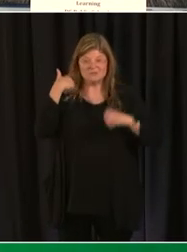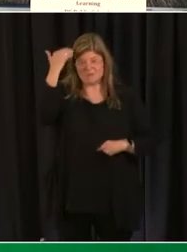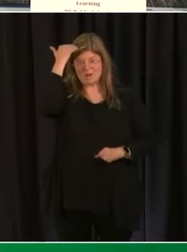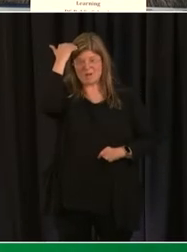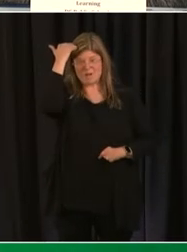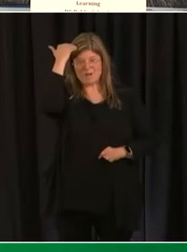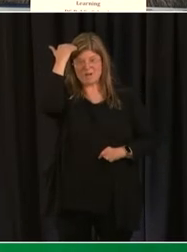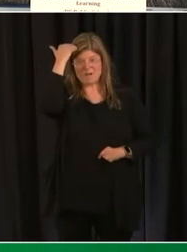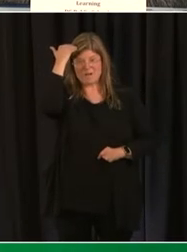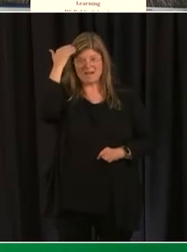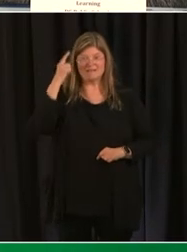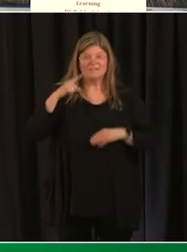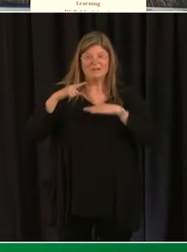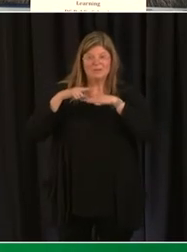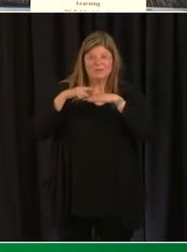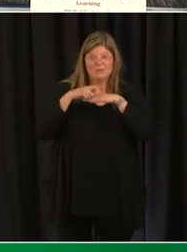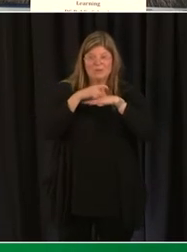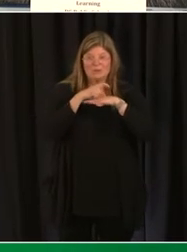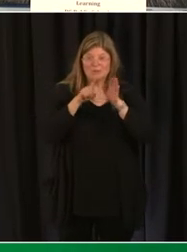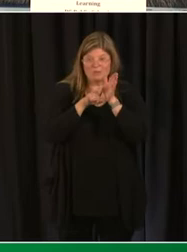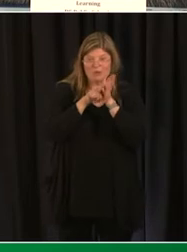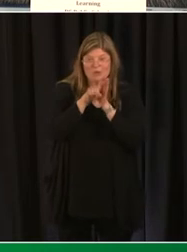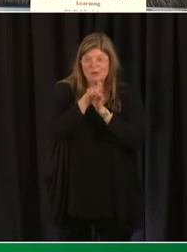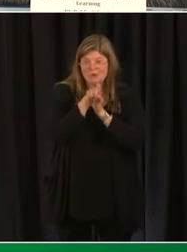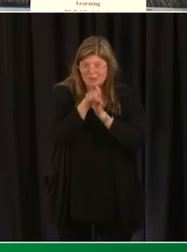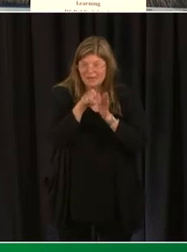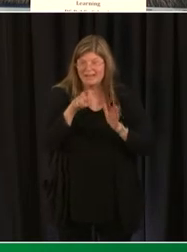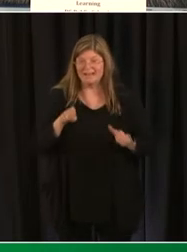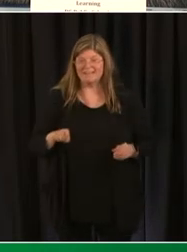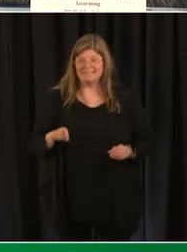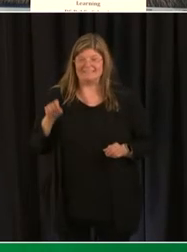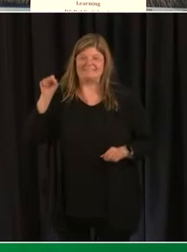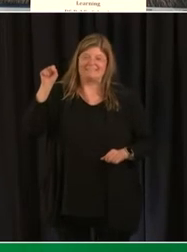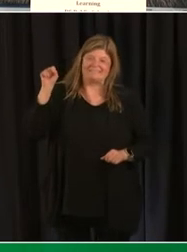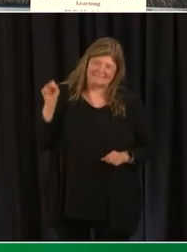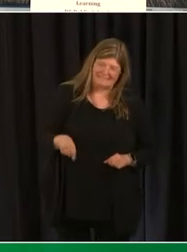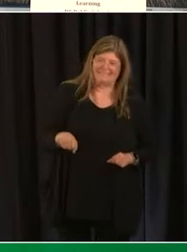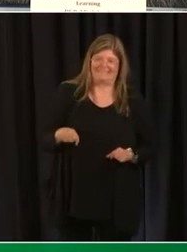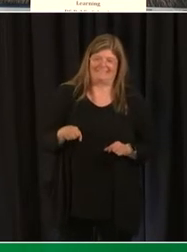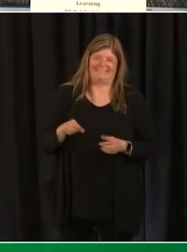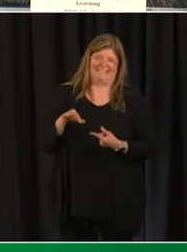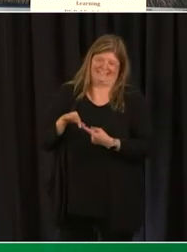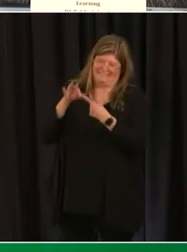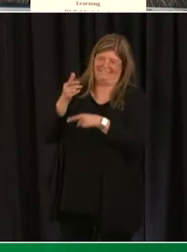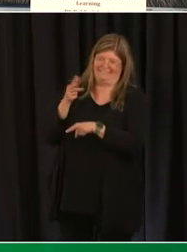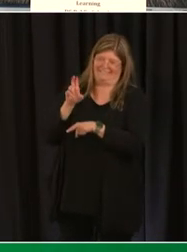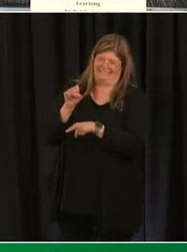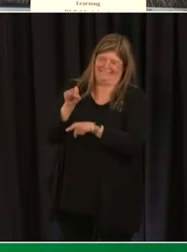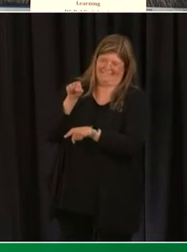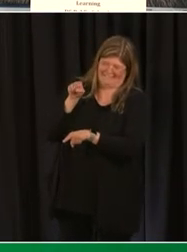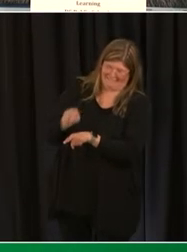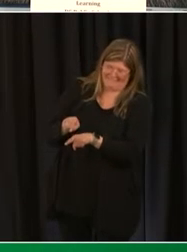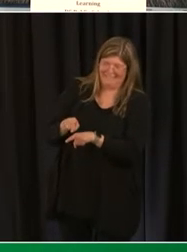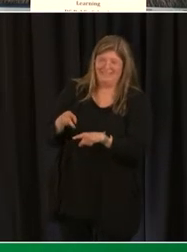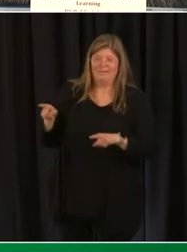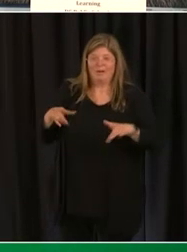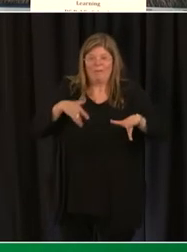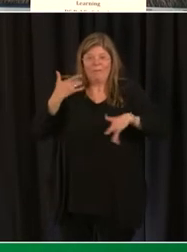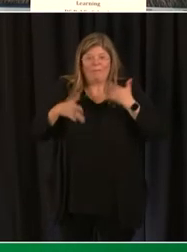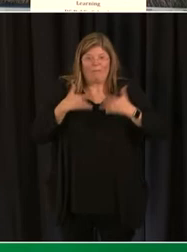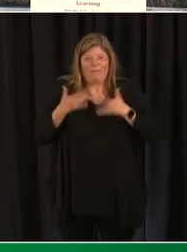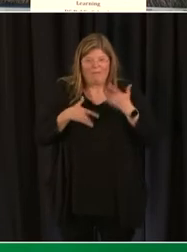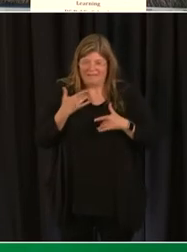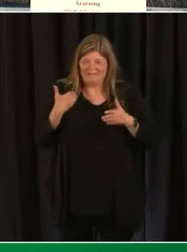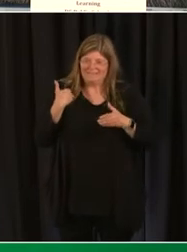I know it's a wiggly wiggly worm and so it was really really exciting for our little guys and girls to have a chance